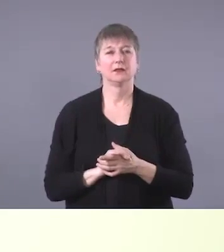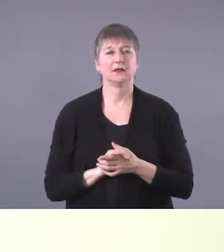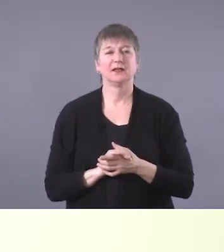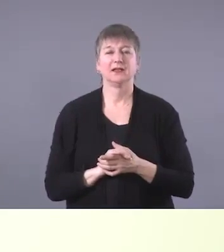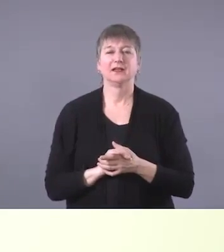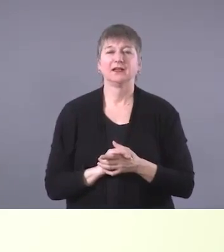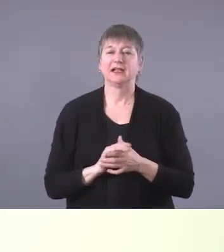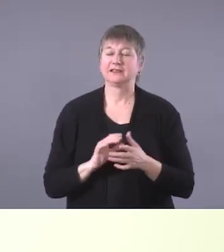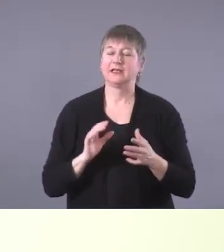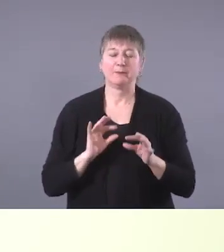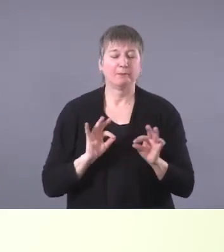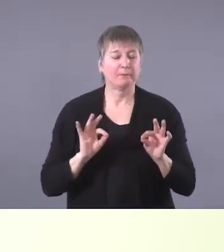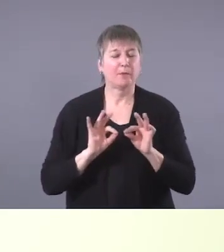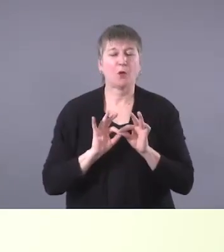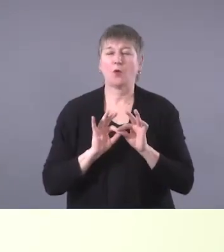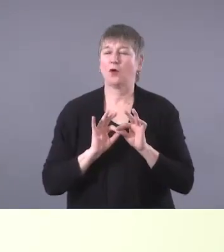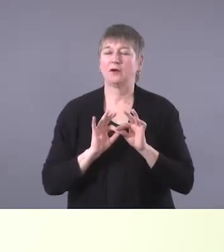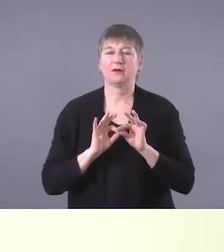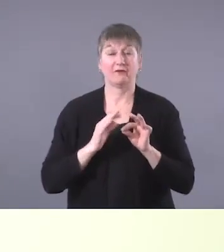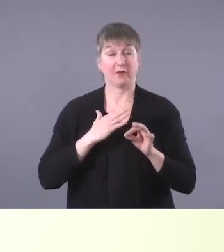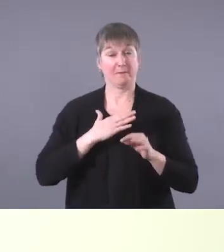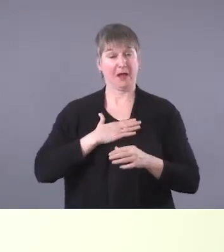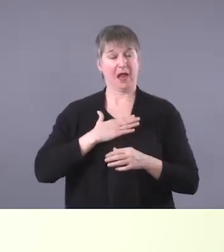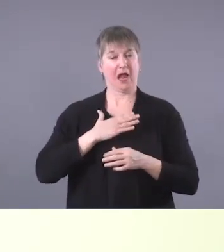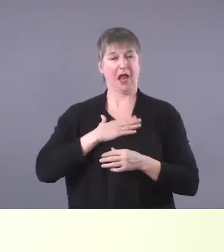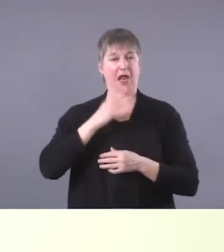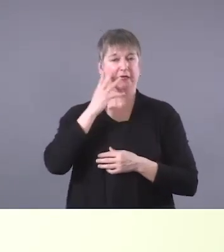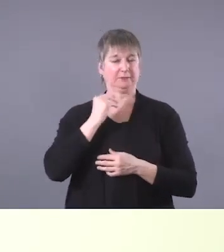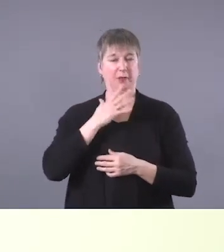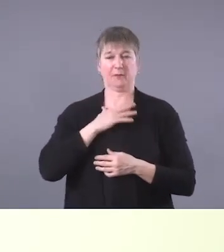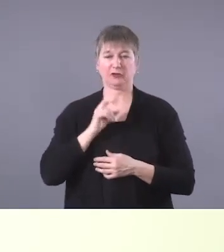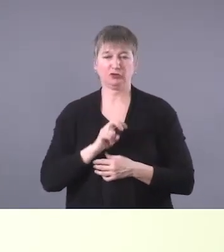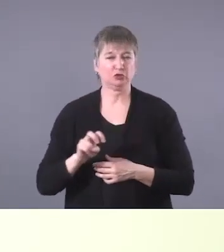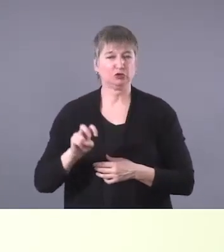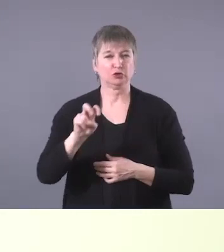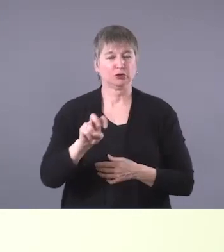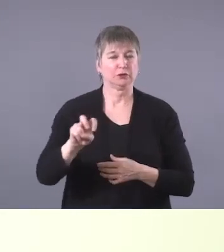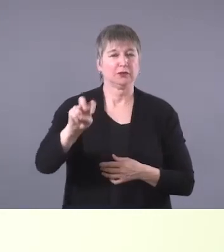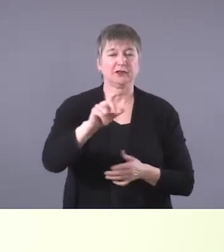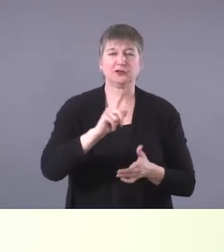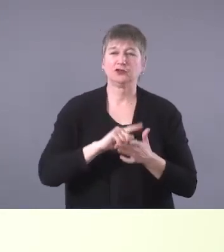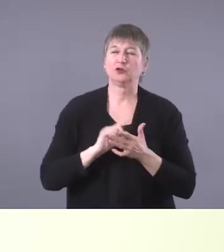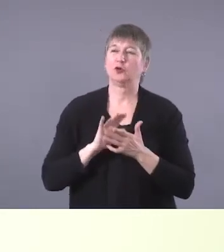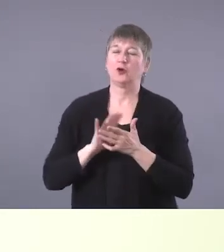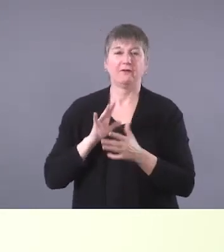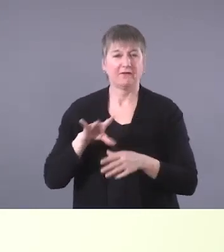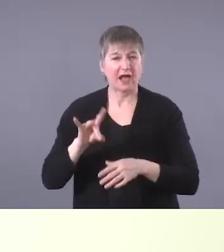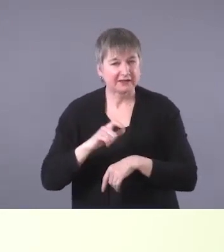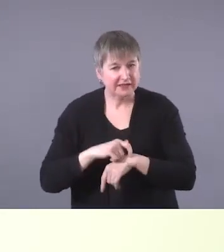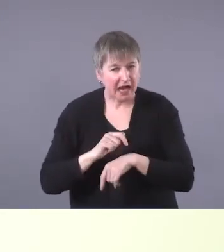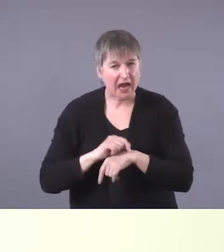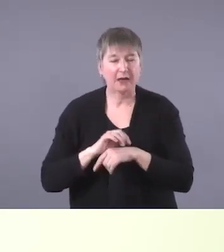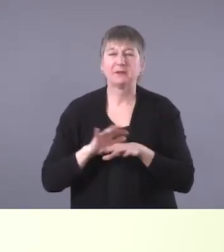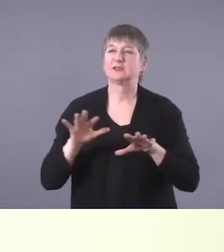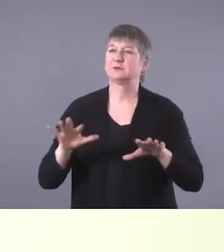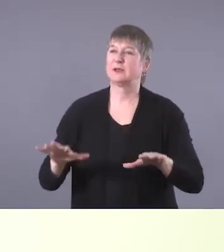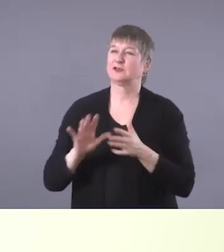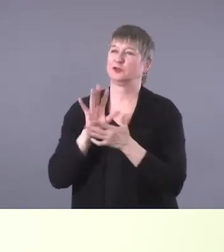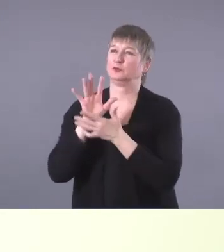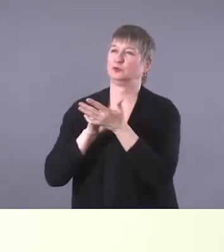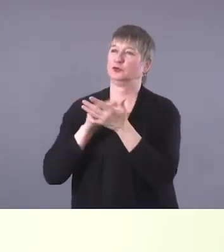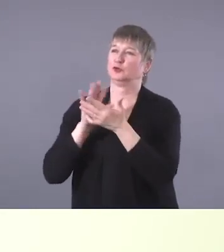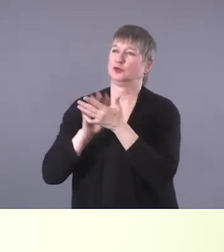journey, uh, to make space and time to listen to these teachings and, uh, which in turn has been a catalyst